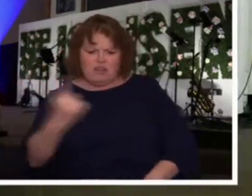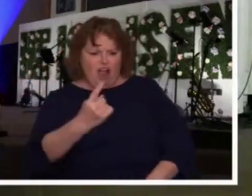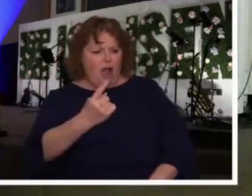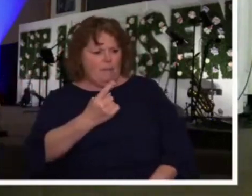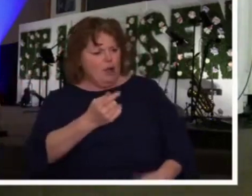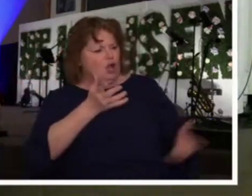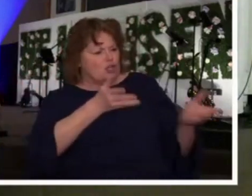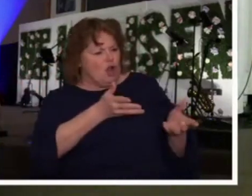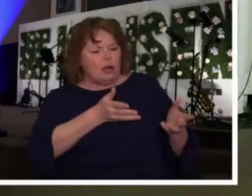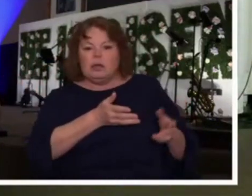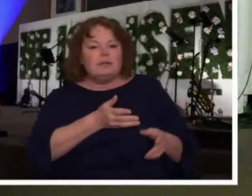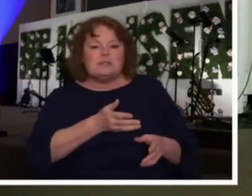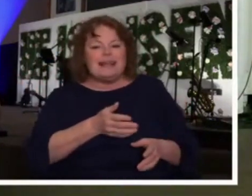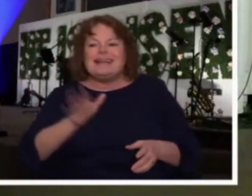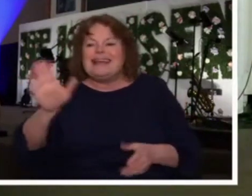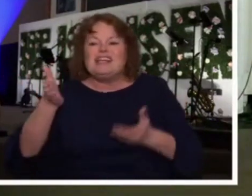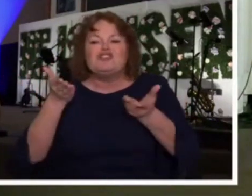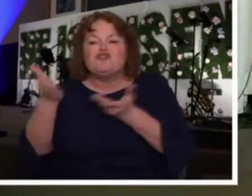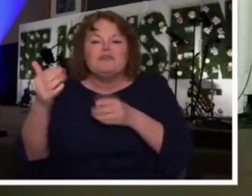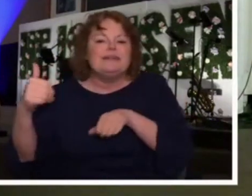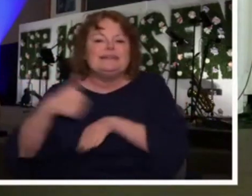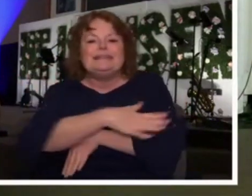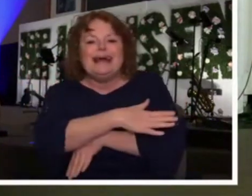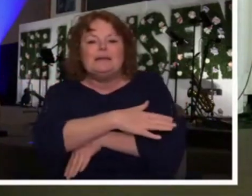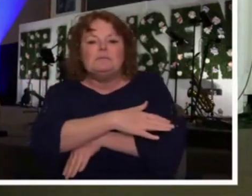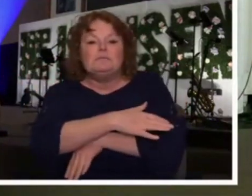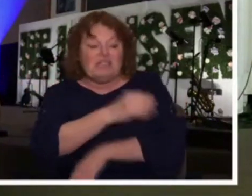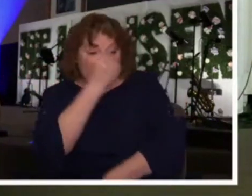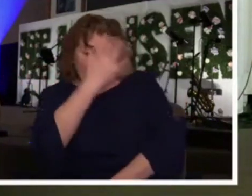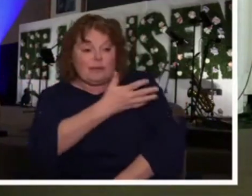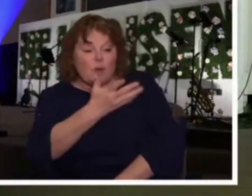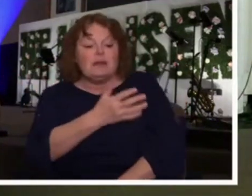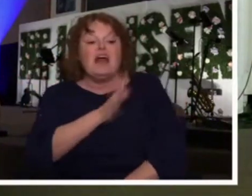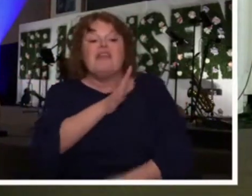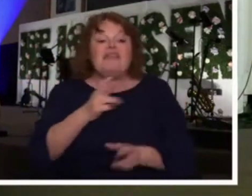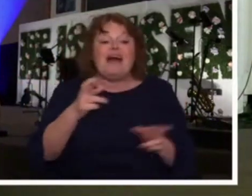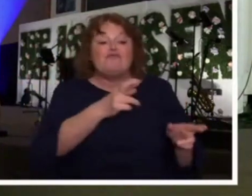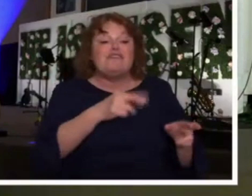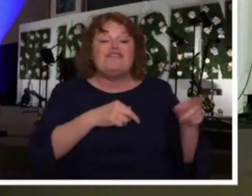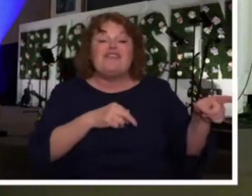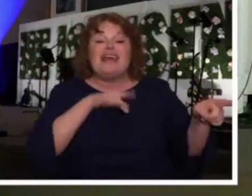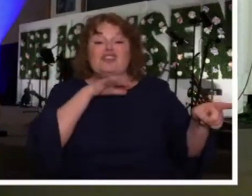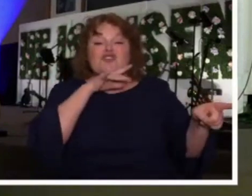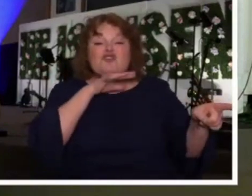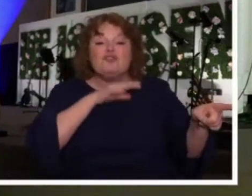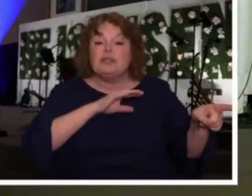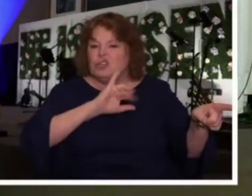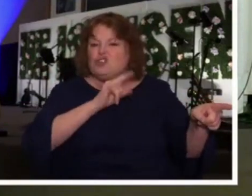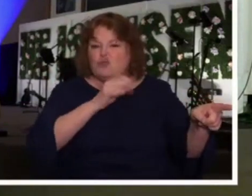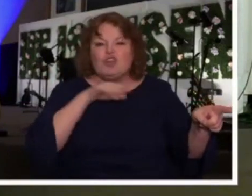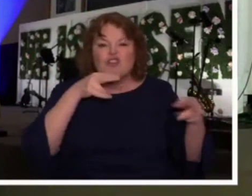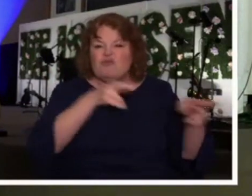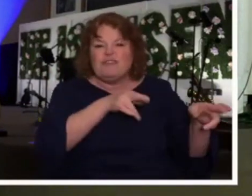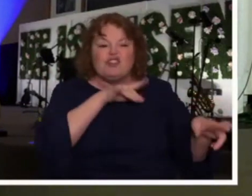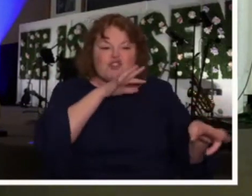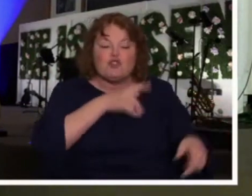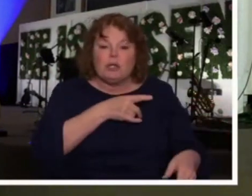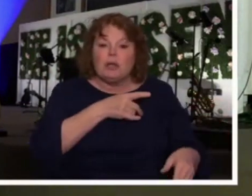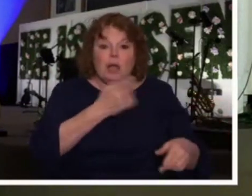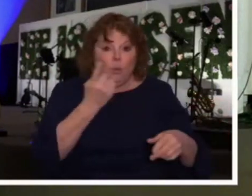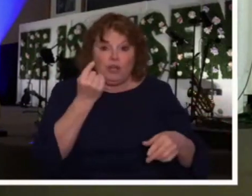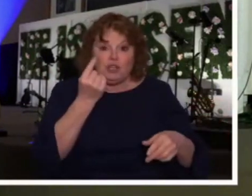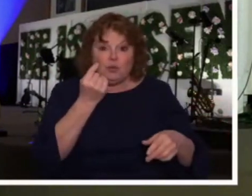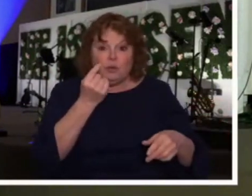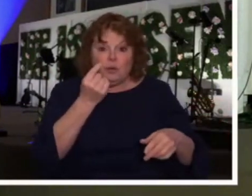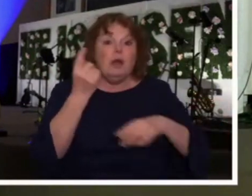prophet said. Go down to the dirty Jordan River and just dip up and down seven times. When you've done that,